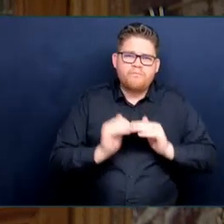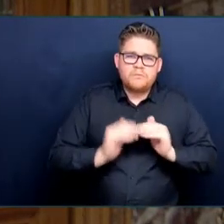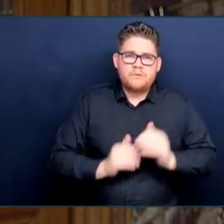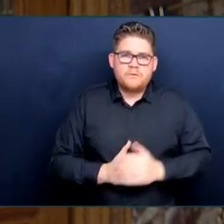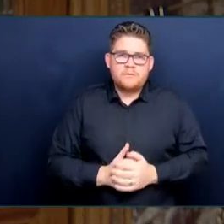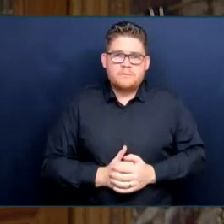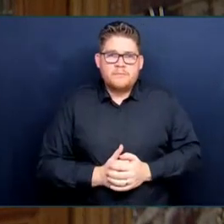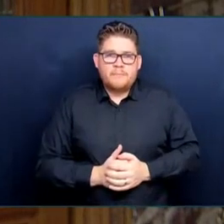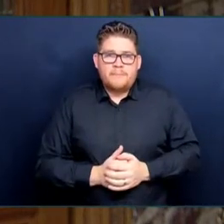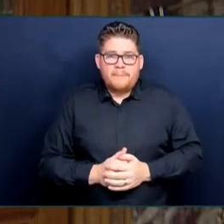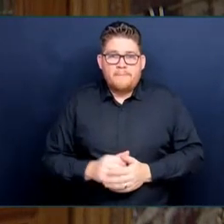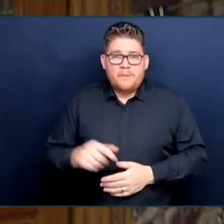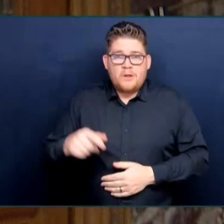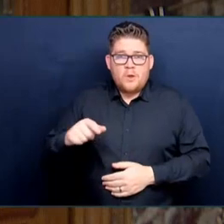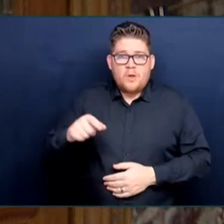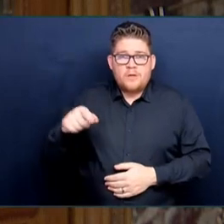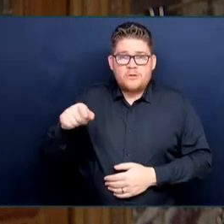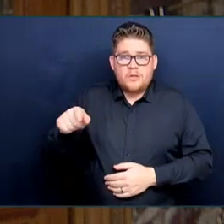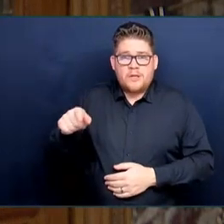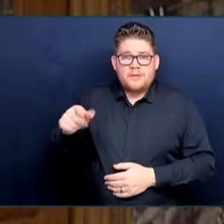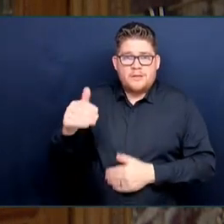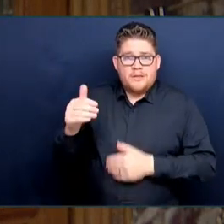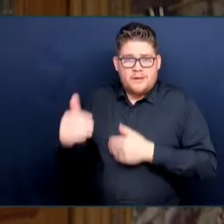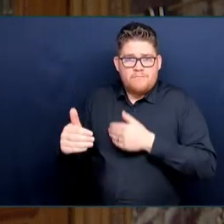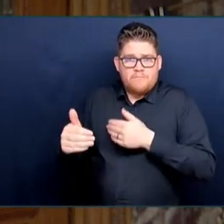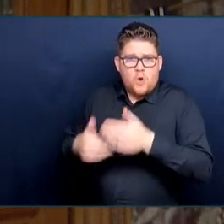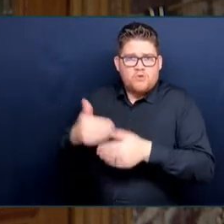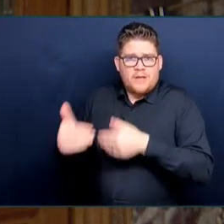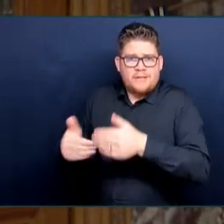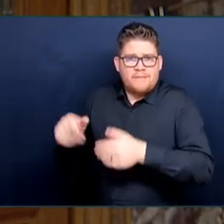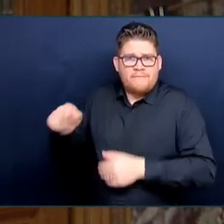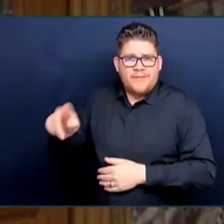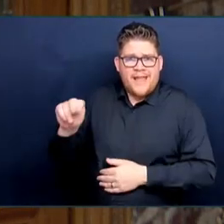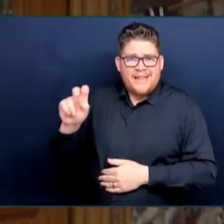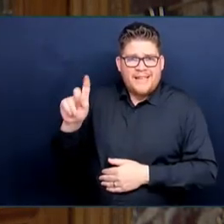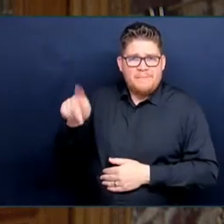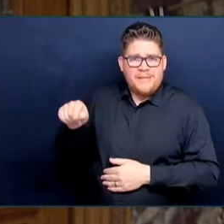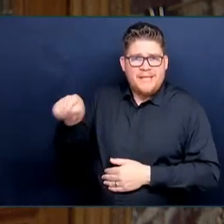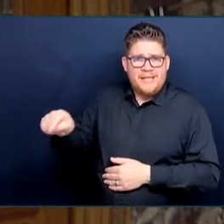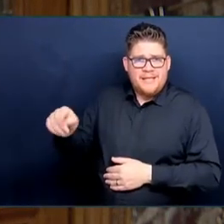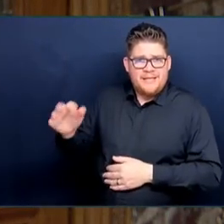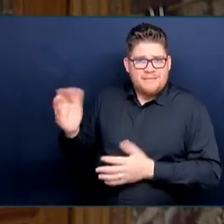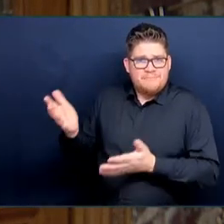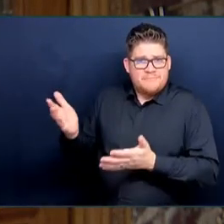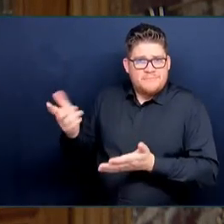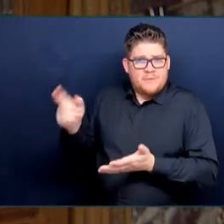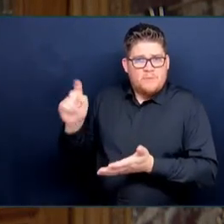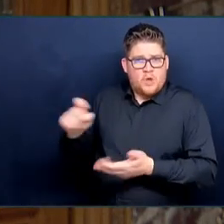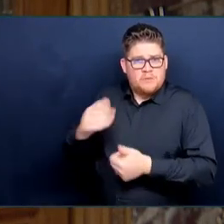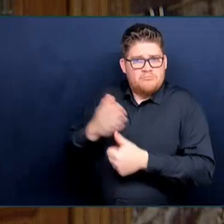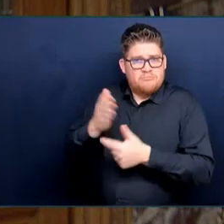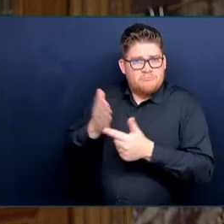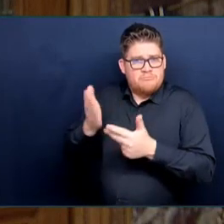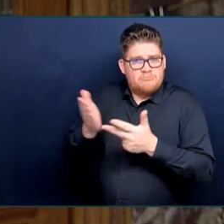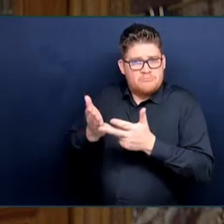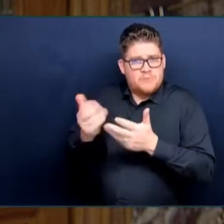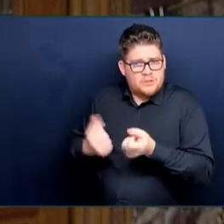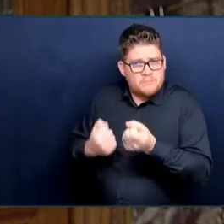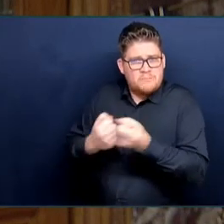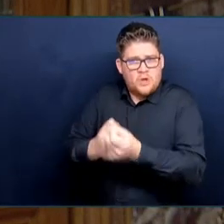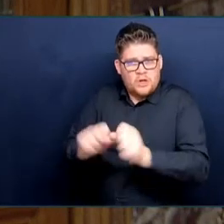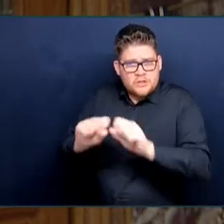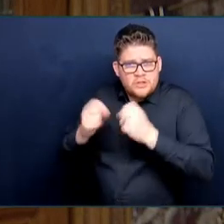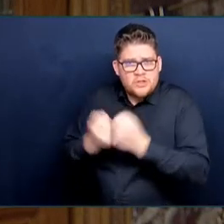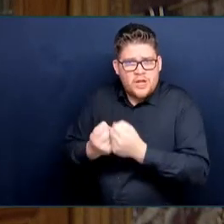minimum and lift people with disabilities out of poverty, and they didn't do it. We could have strengthened our communities and